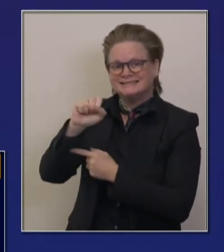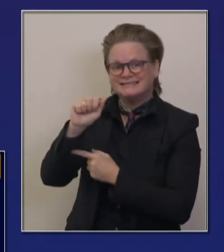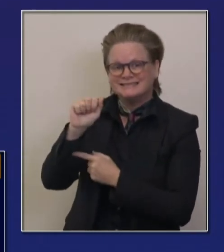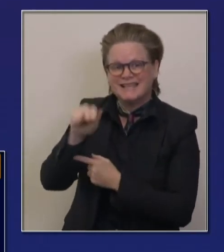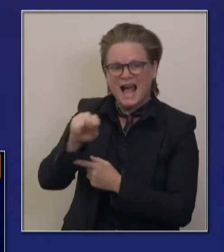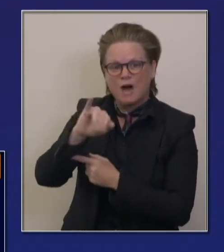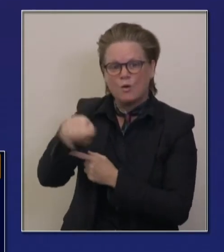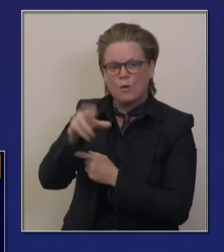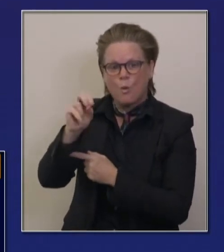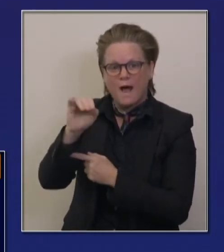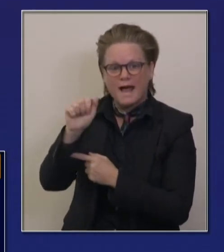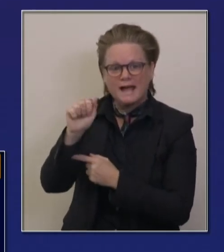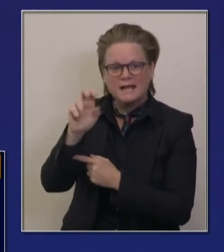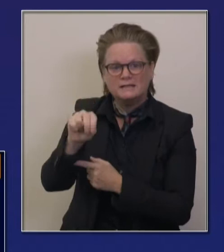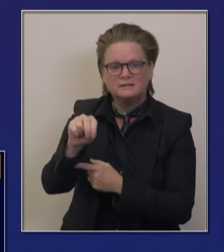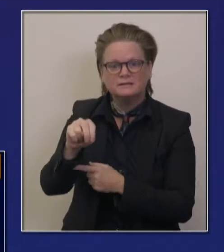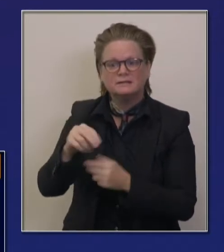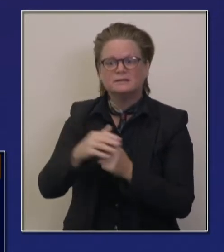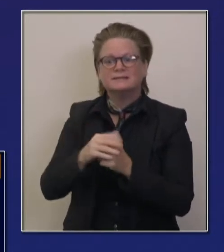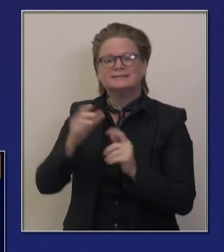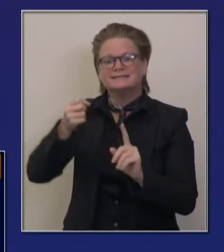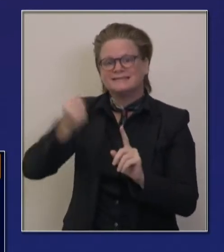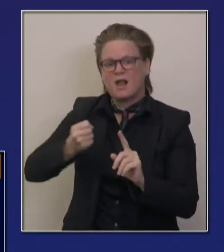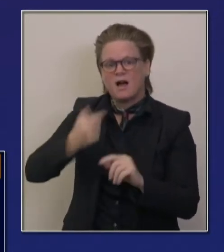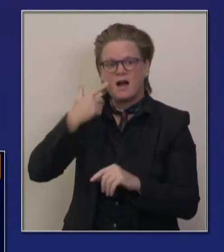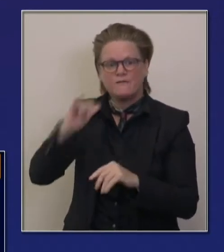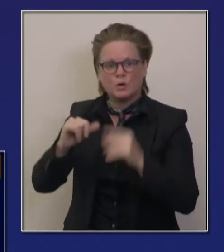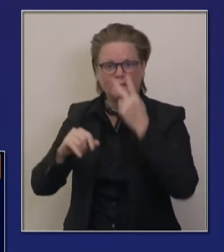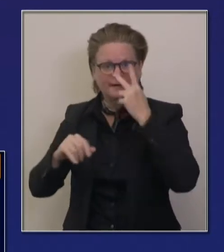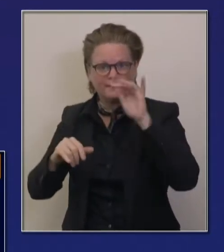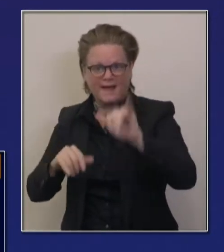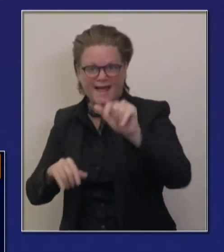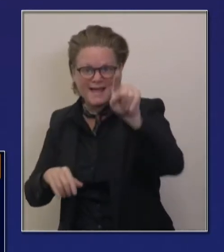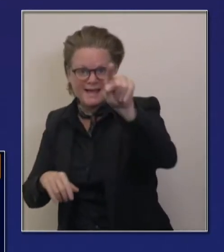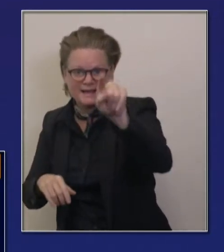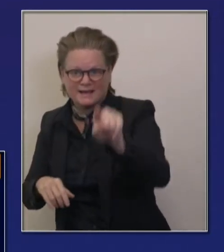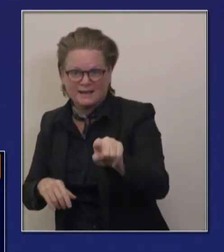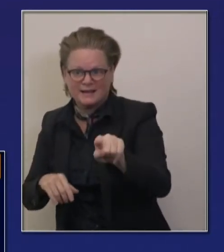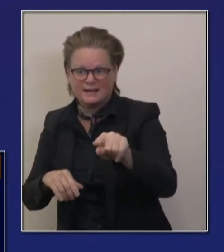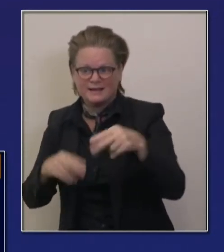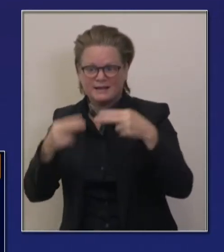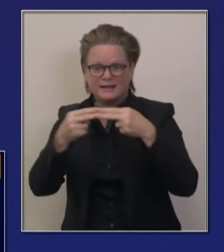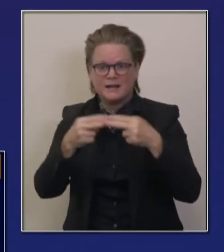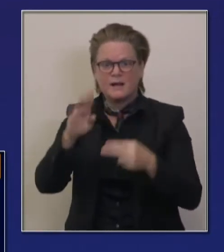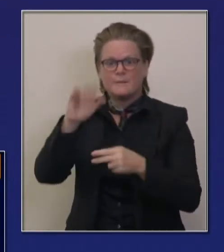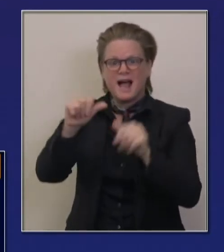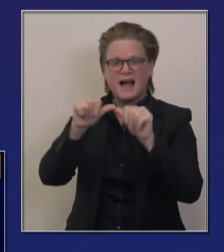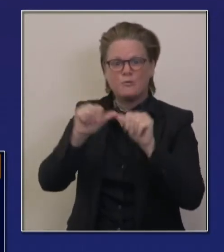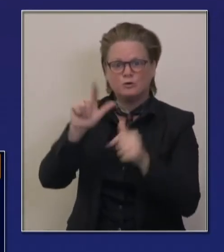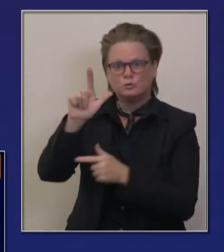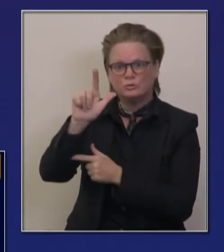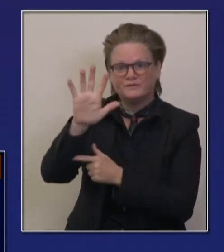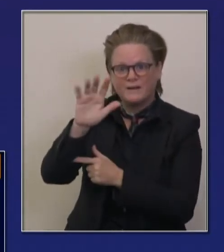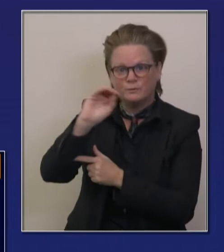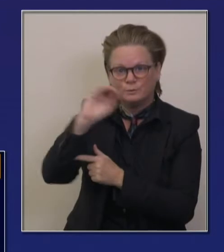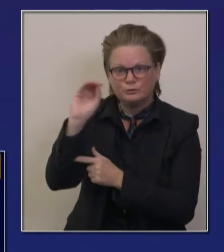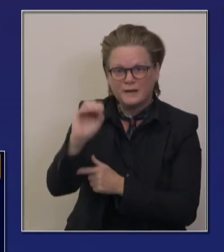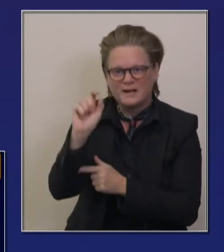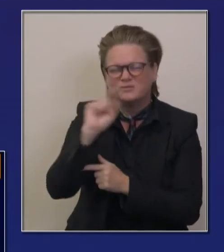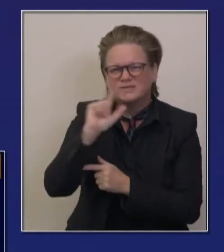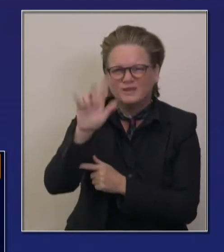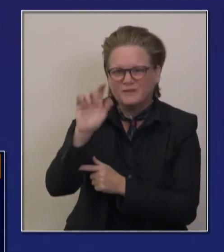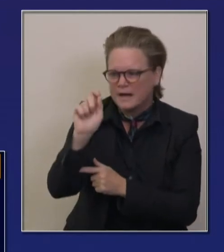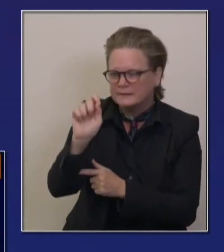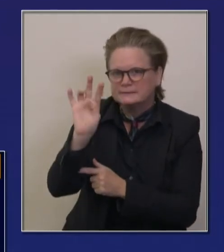Area, their current ICU capacity is about 25.7%. The Bay Area voluntarily.